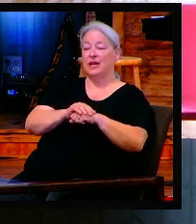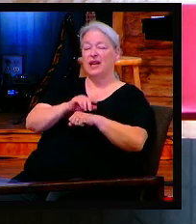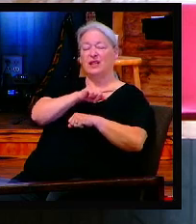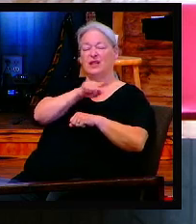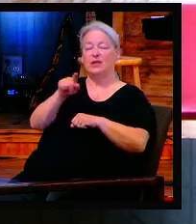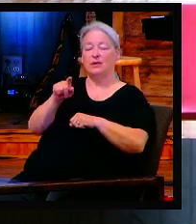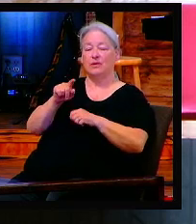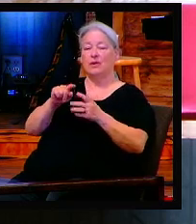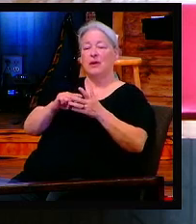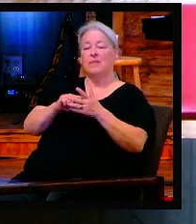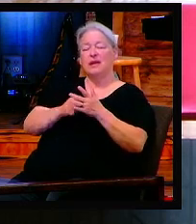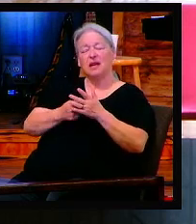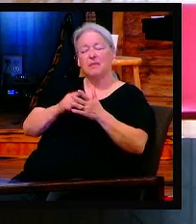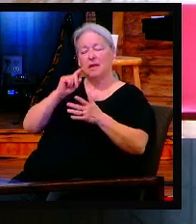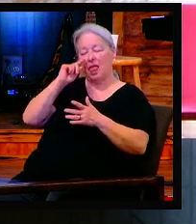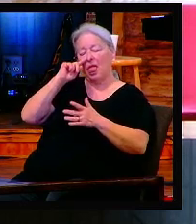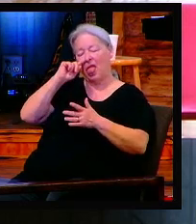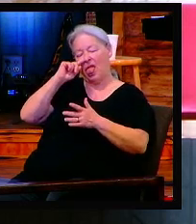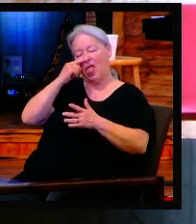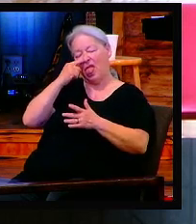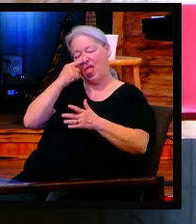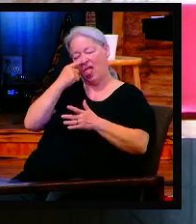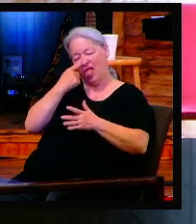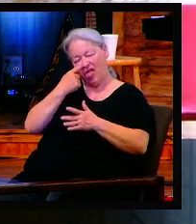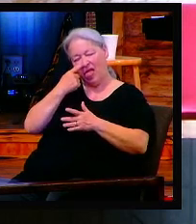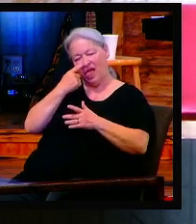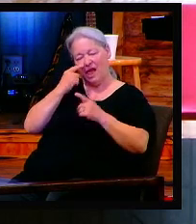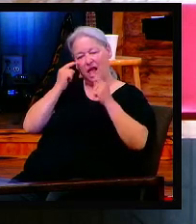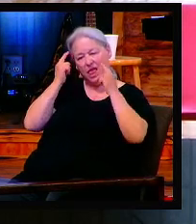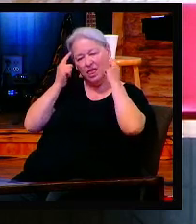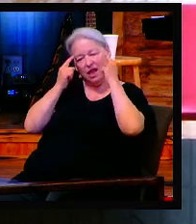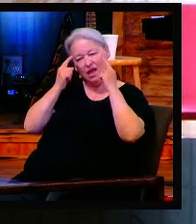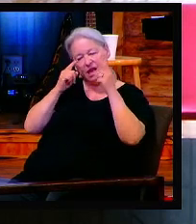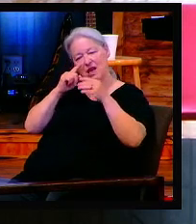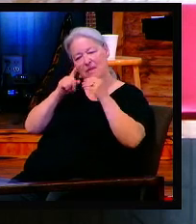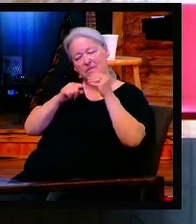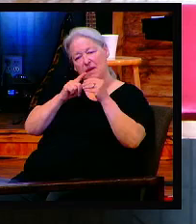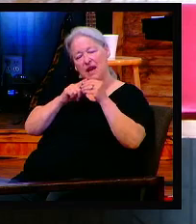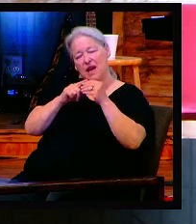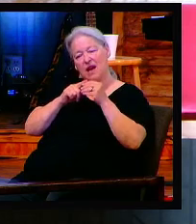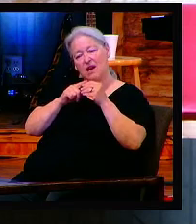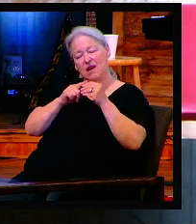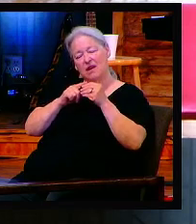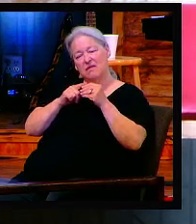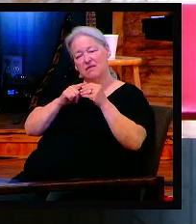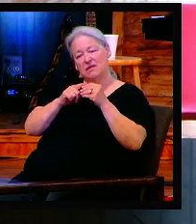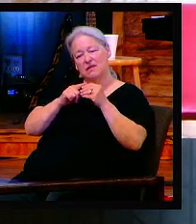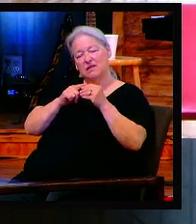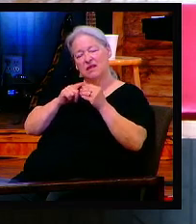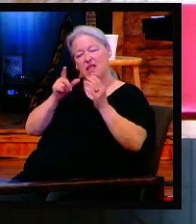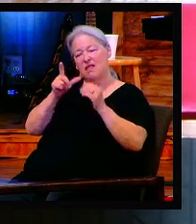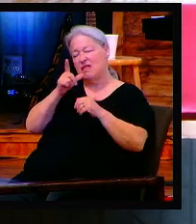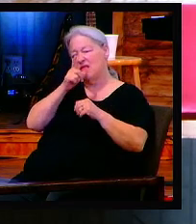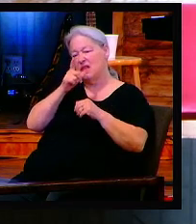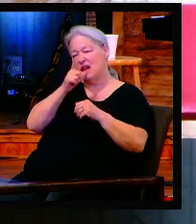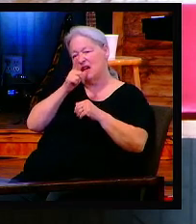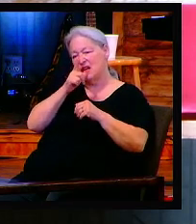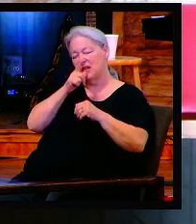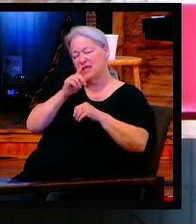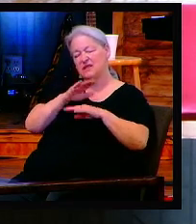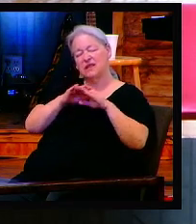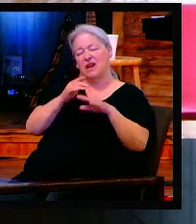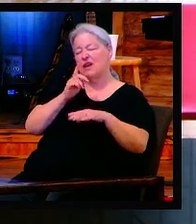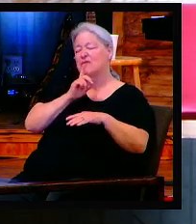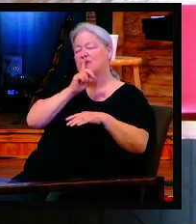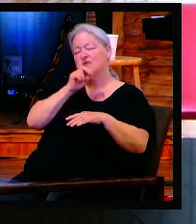lunch. You start about thinking about the rest of the day and all these things because you're really not interested. But dare you not say that out of your